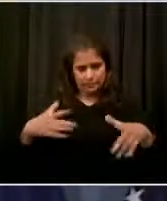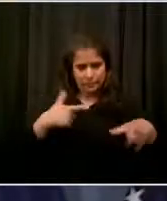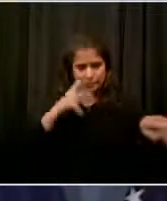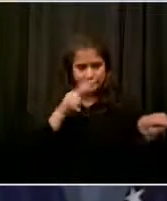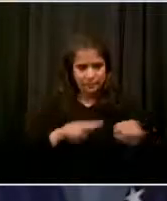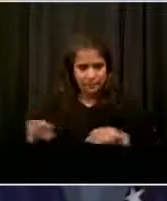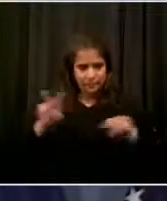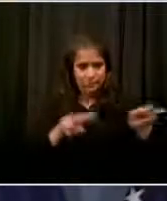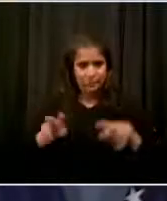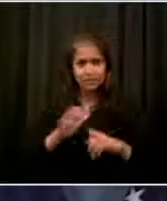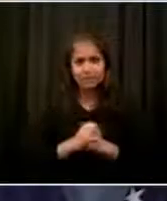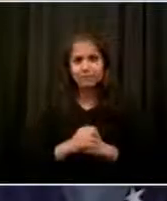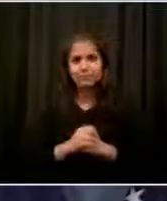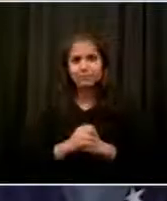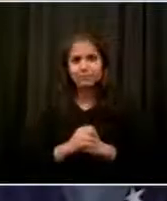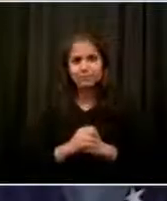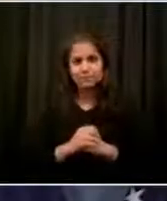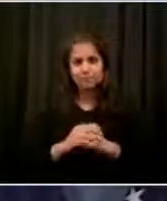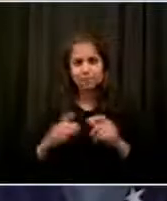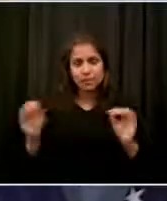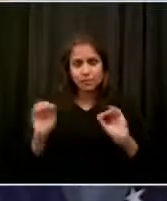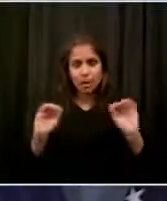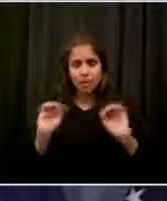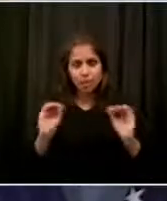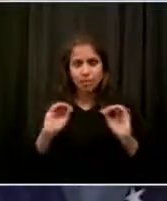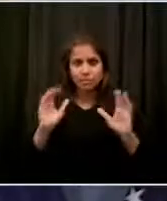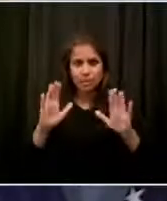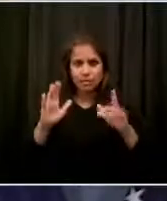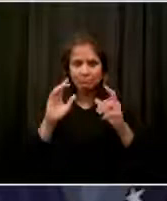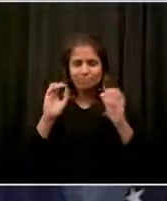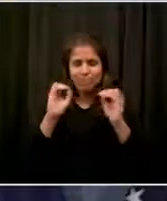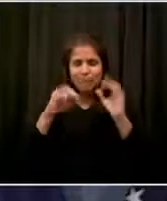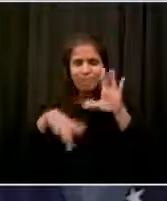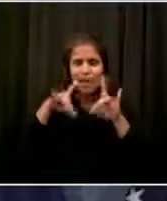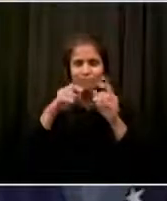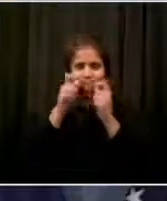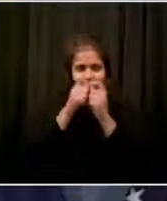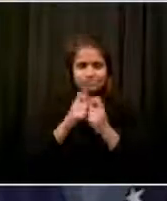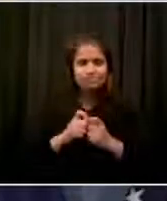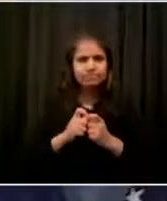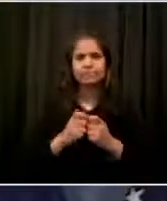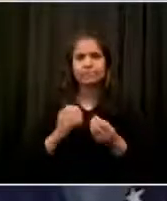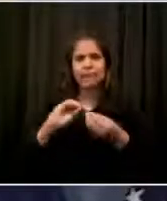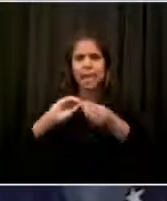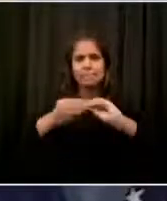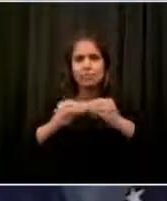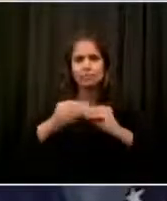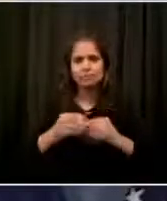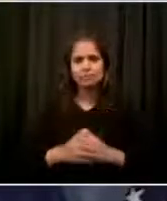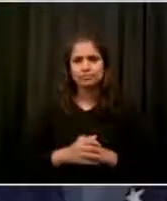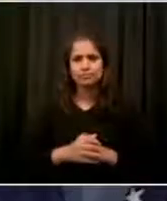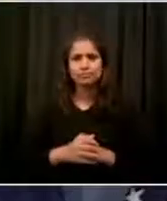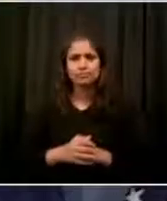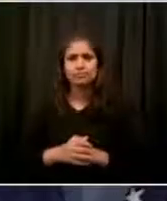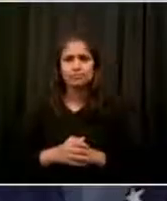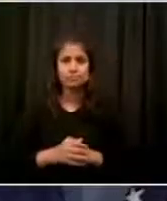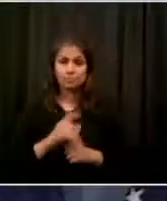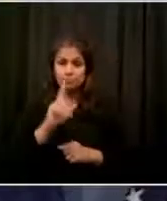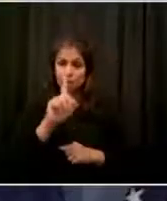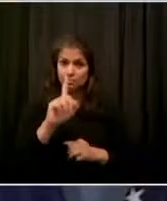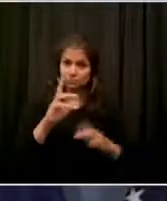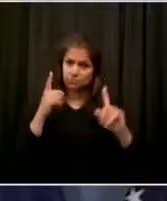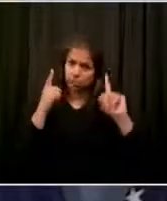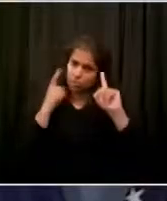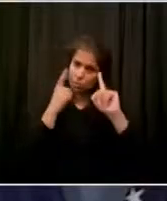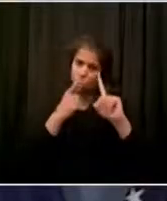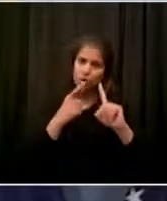said, what's the final stage look like where we really have succeeded, it's where there's basically no new cases in New York City, only if one comes